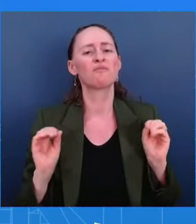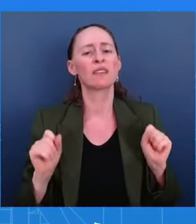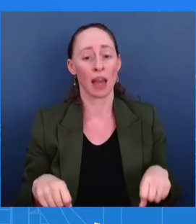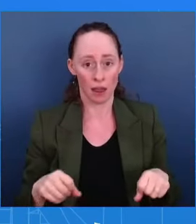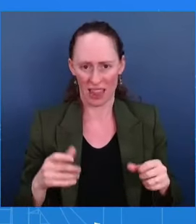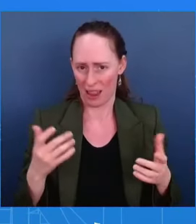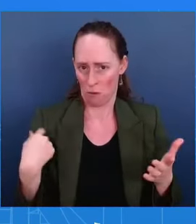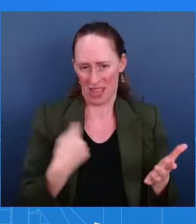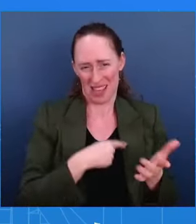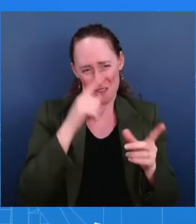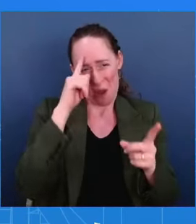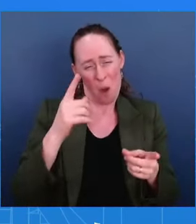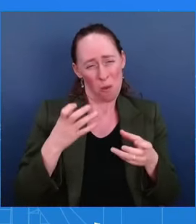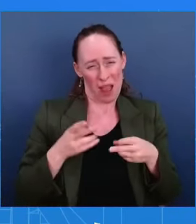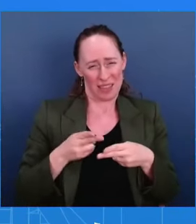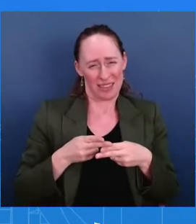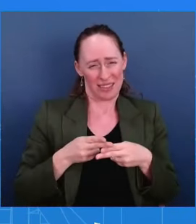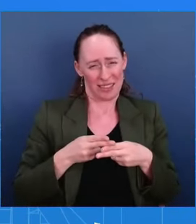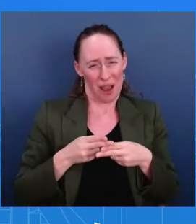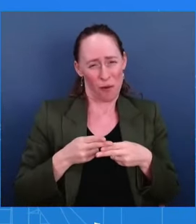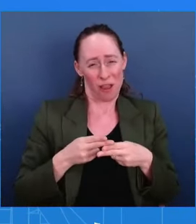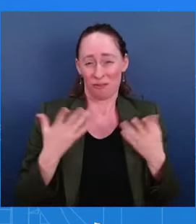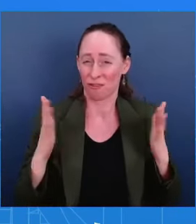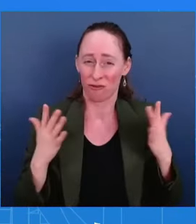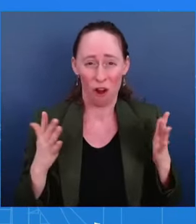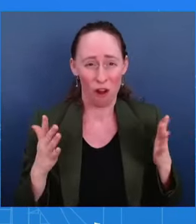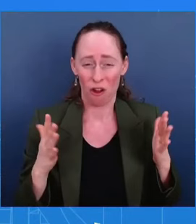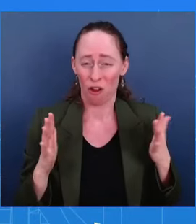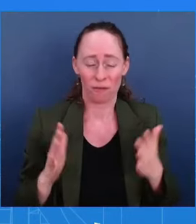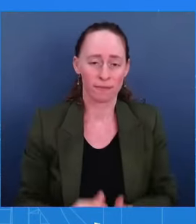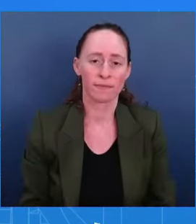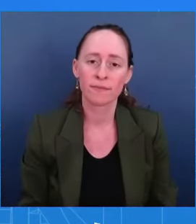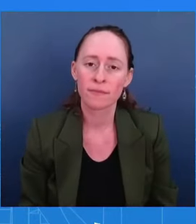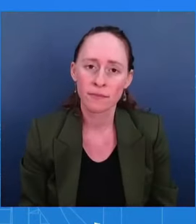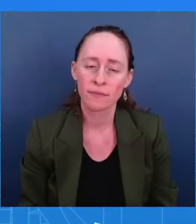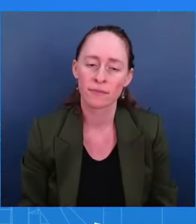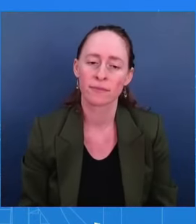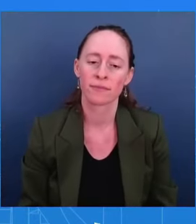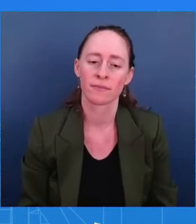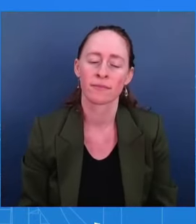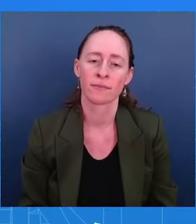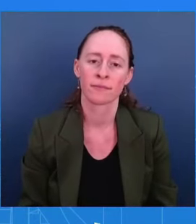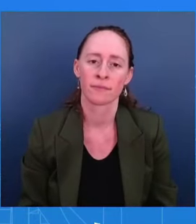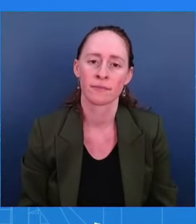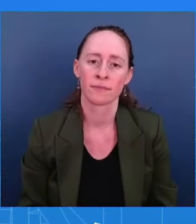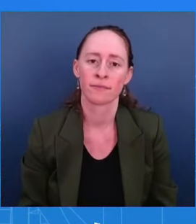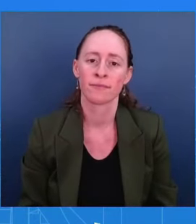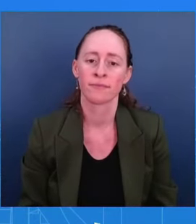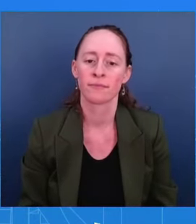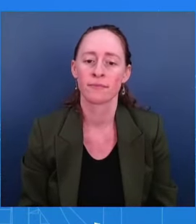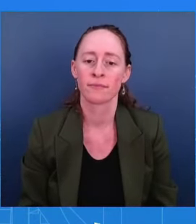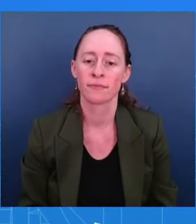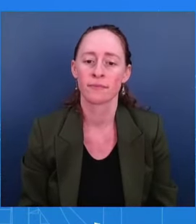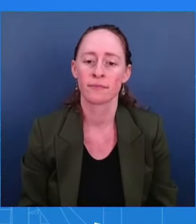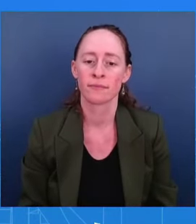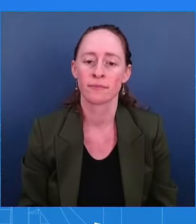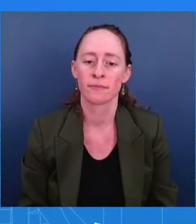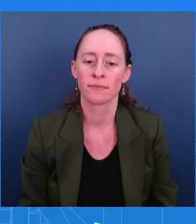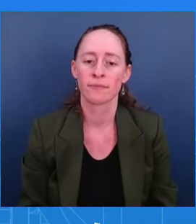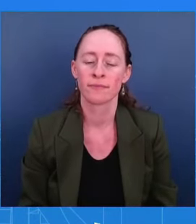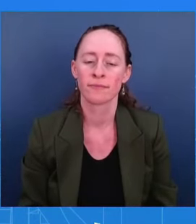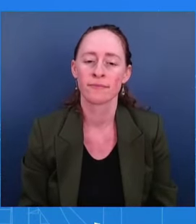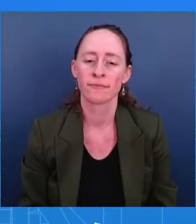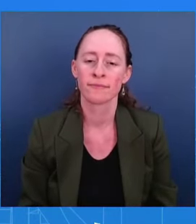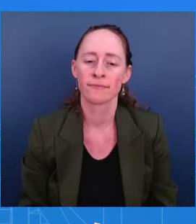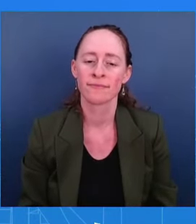Thank you. Yes, ma'am. I appreciate it. Taking a step back, just to follow up there, has the message from this administration been to families of